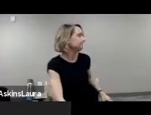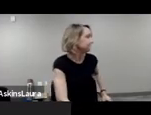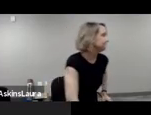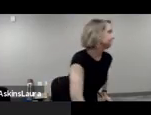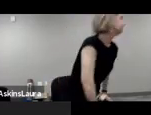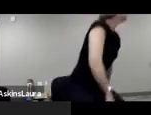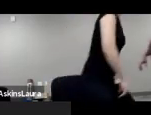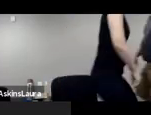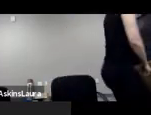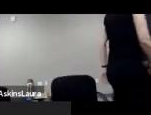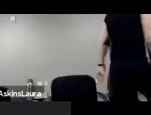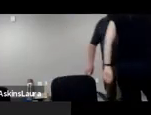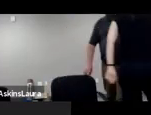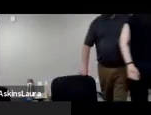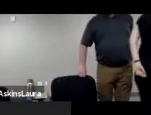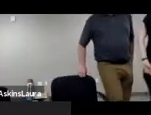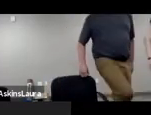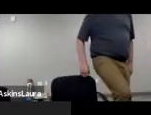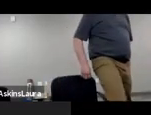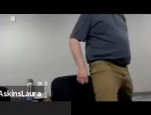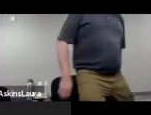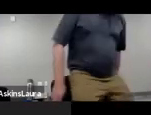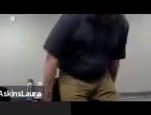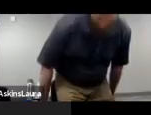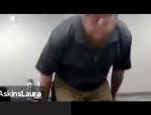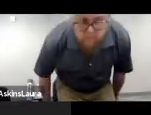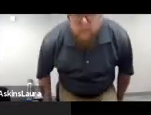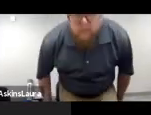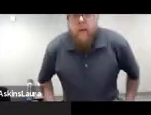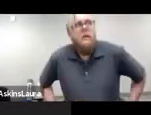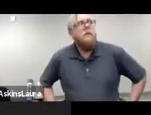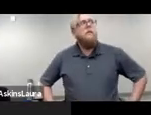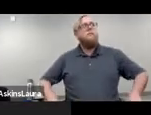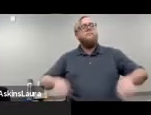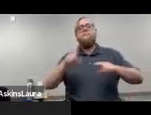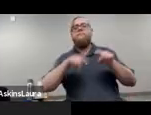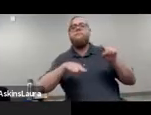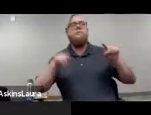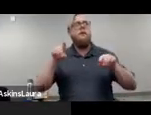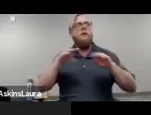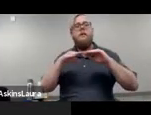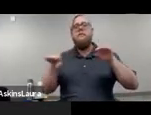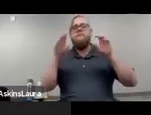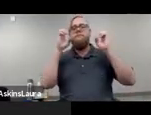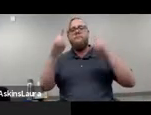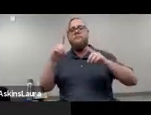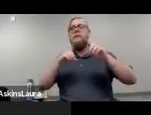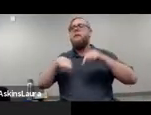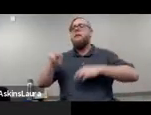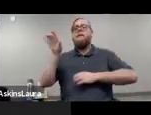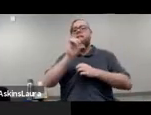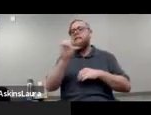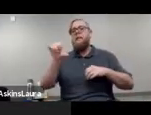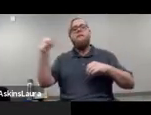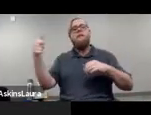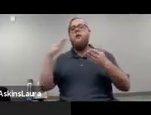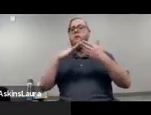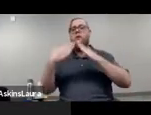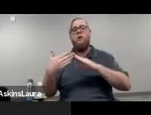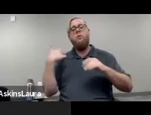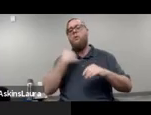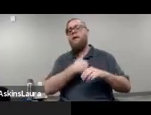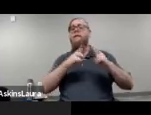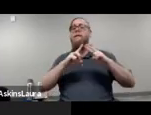levels of education. Obviously, just like every other community represented here, we have a very diverse community